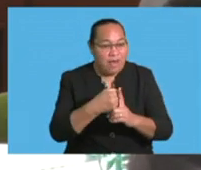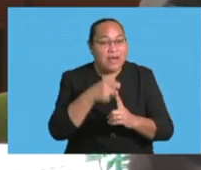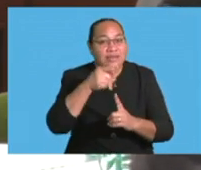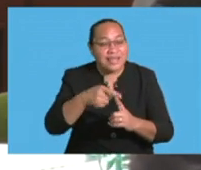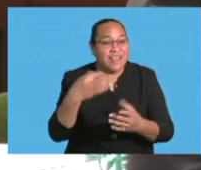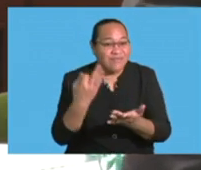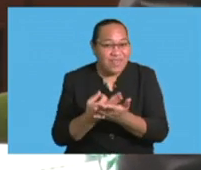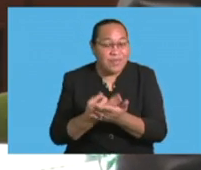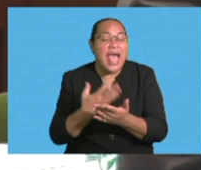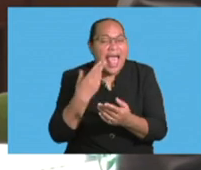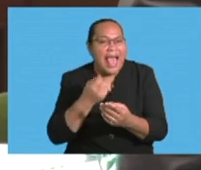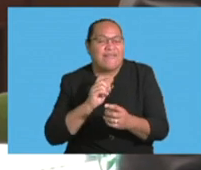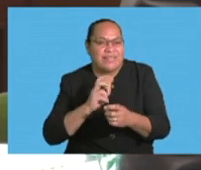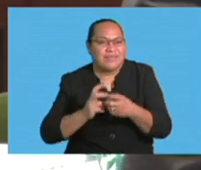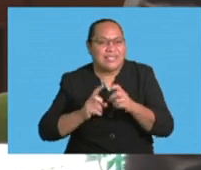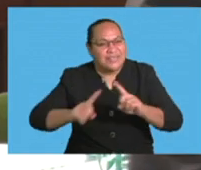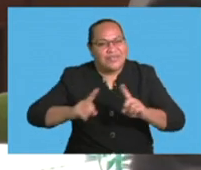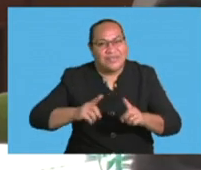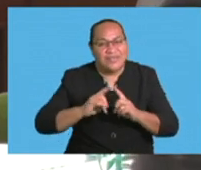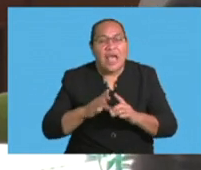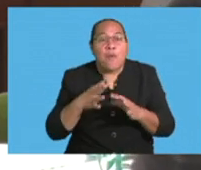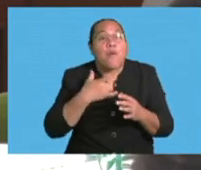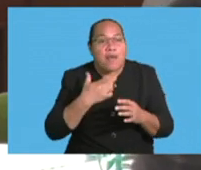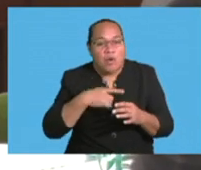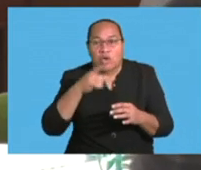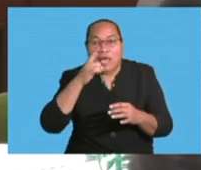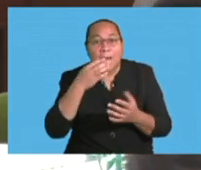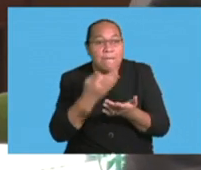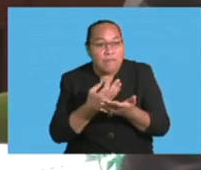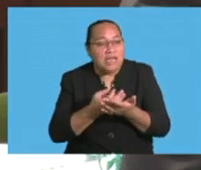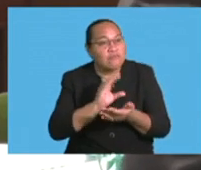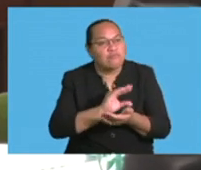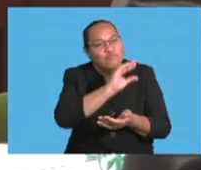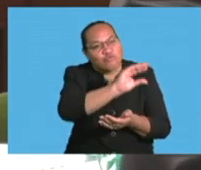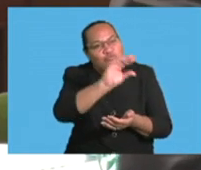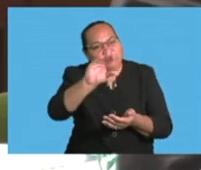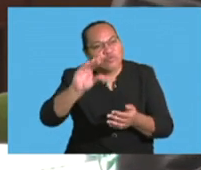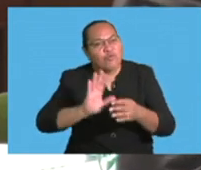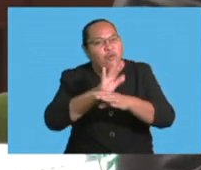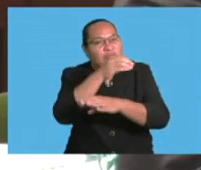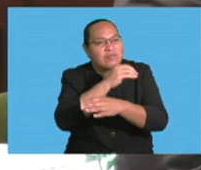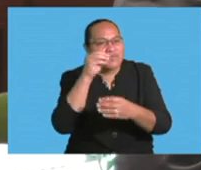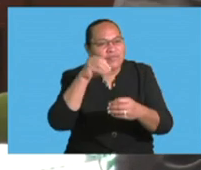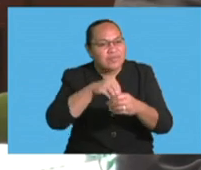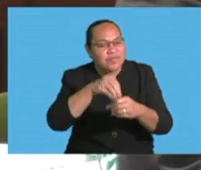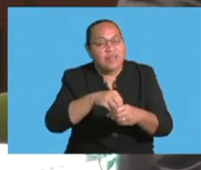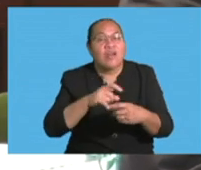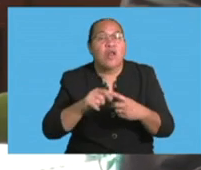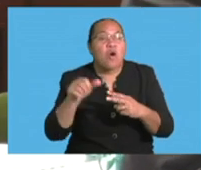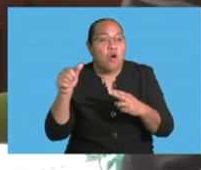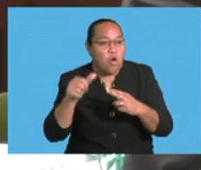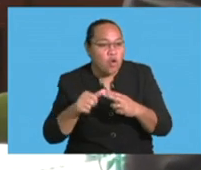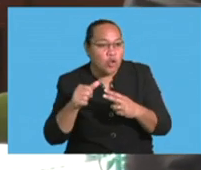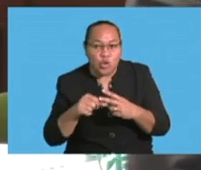There are several factors Mr. Speaker Sir, movements in foreign reserves, and the currency in circulation. RBF